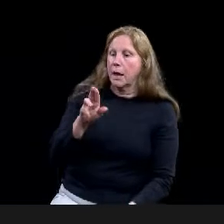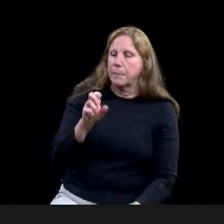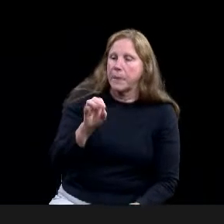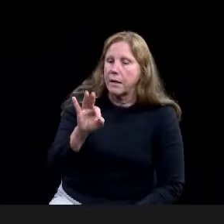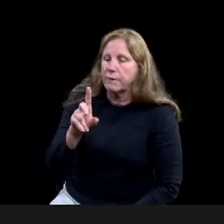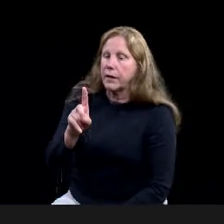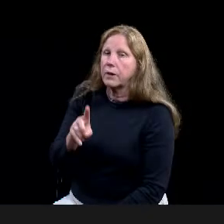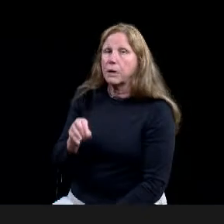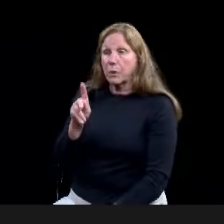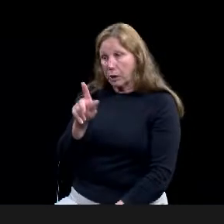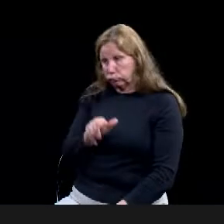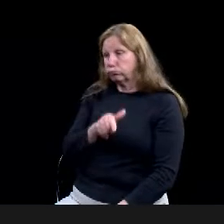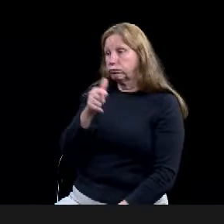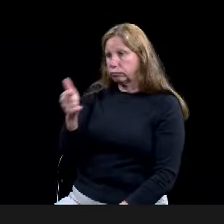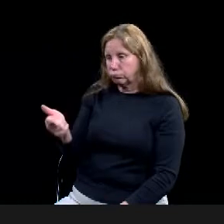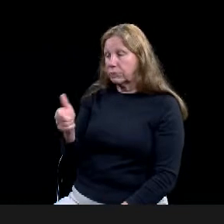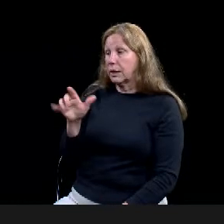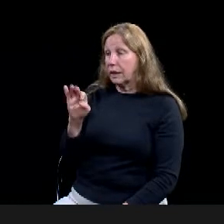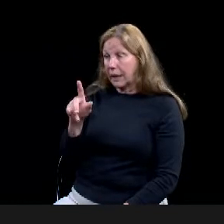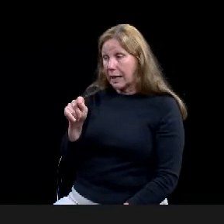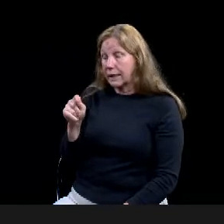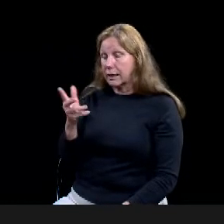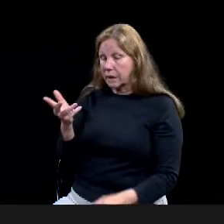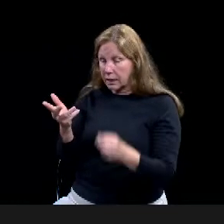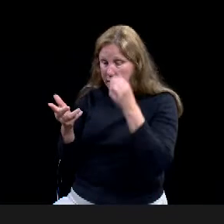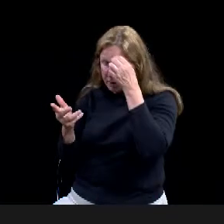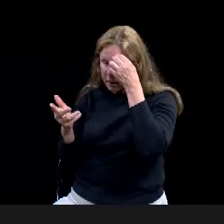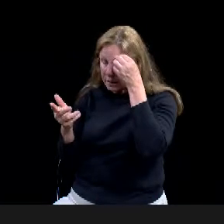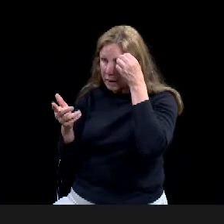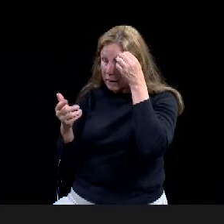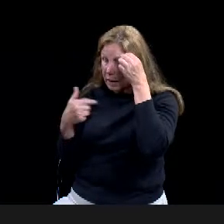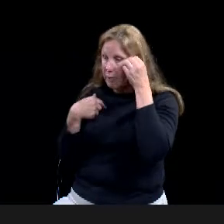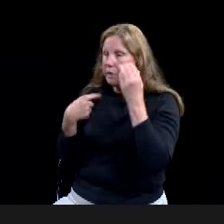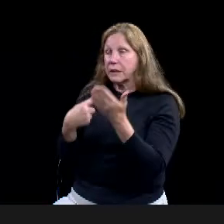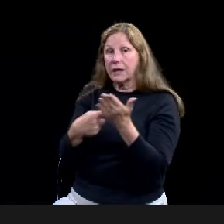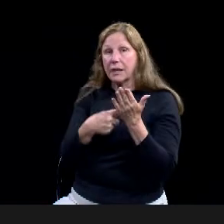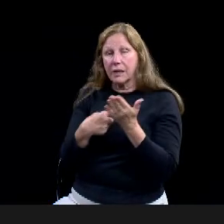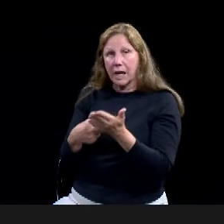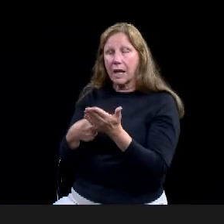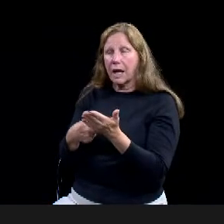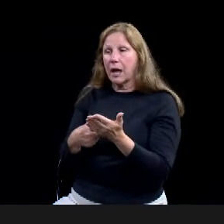today, my answer is no. So I, that's fine. I mean, you know, yeah,